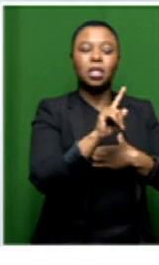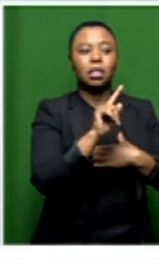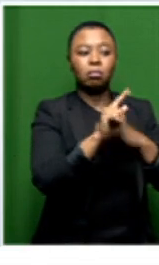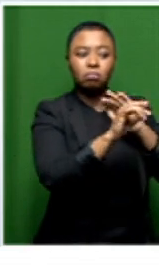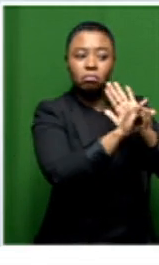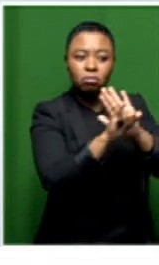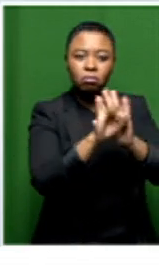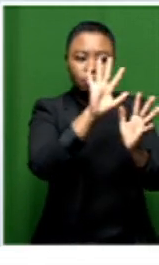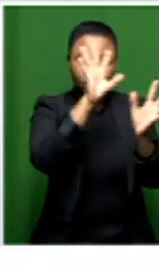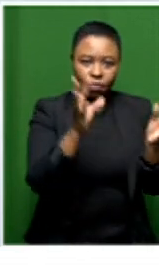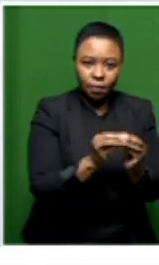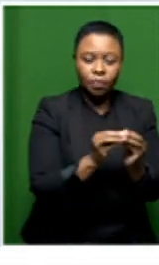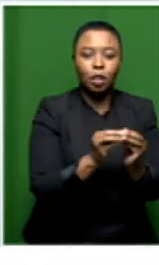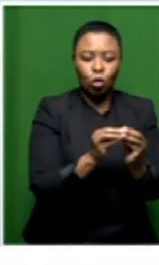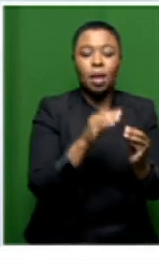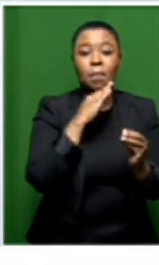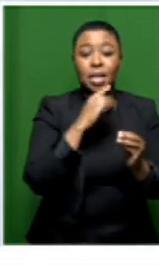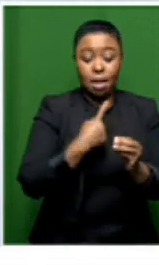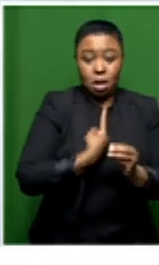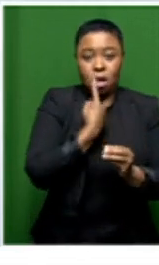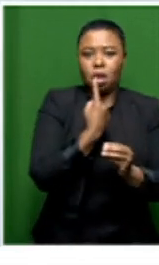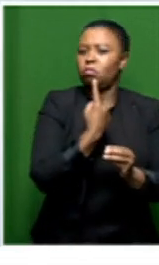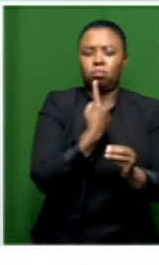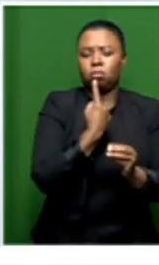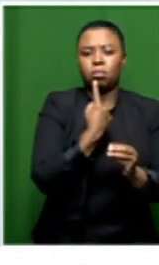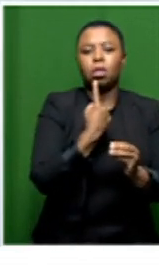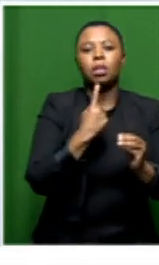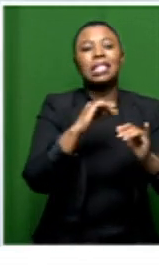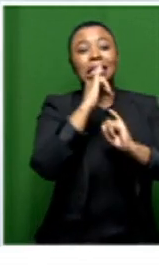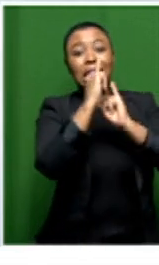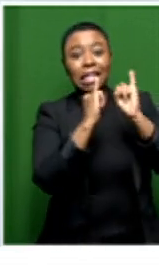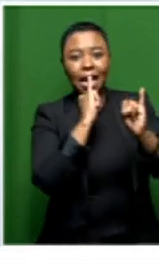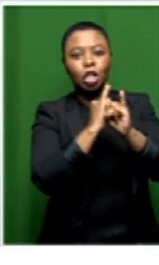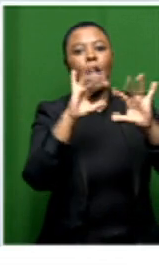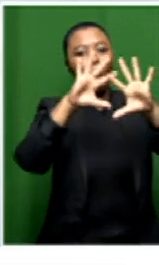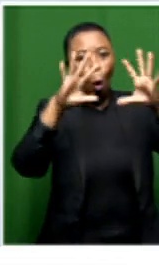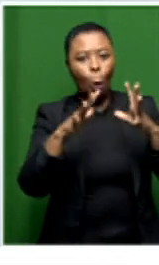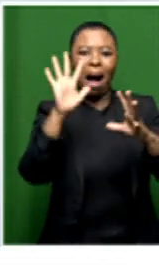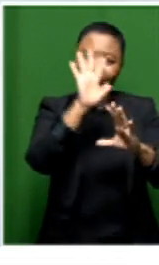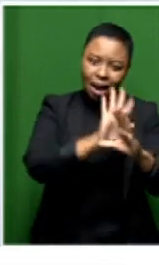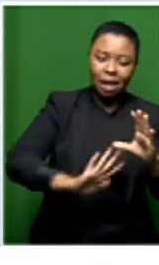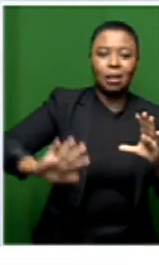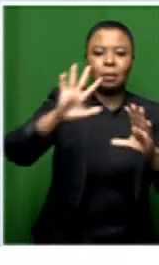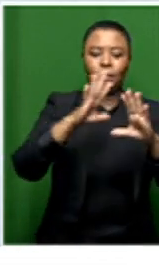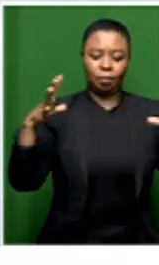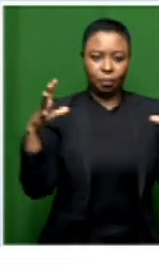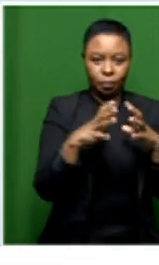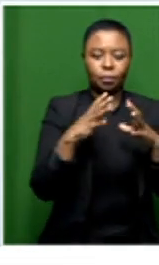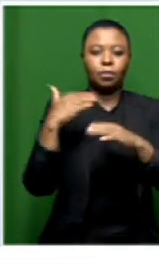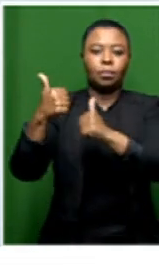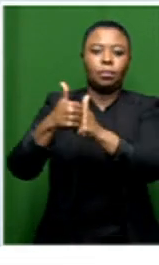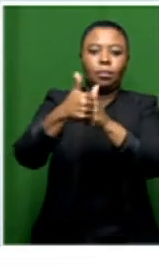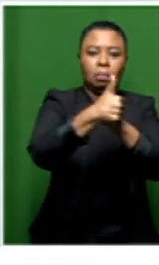definitely not a one-man show it needs to be a global uh dilemma that is addressed with by um you know